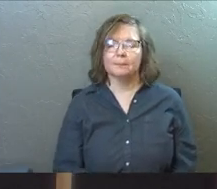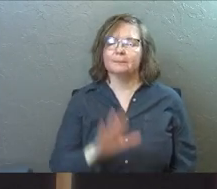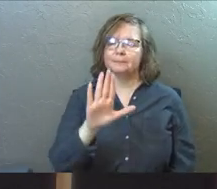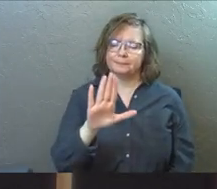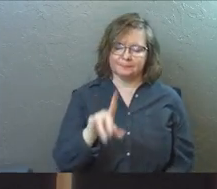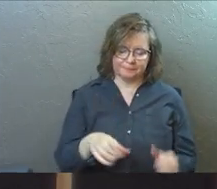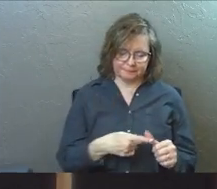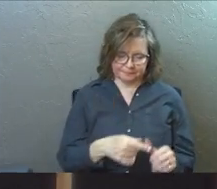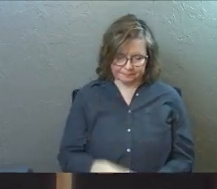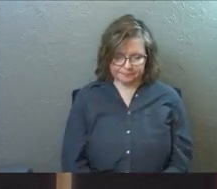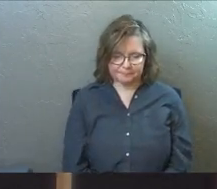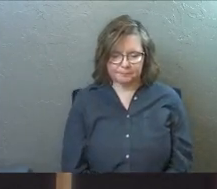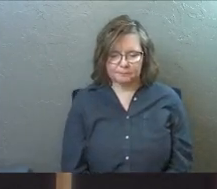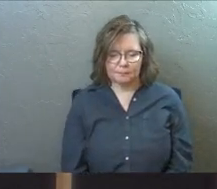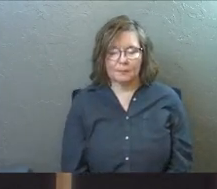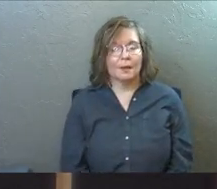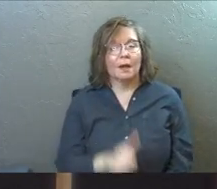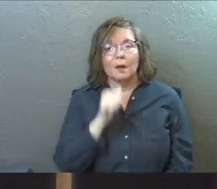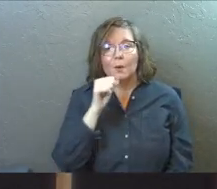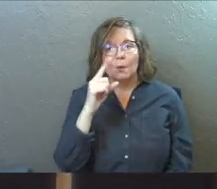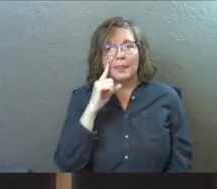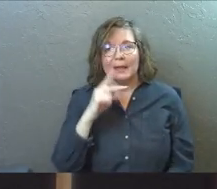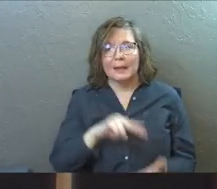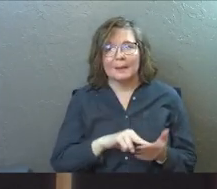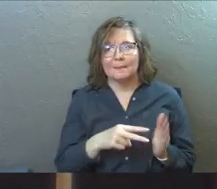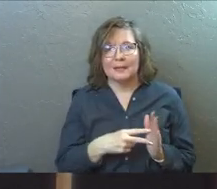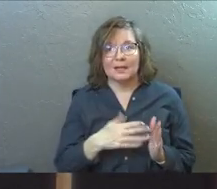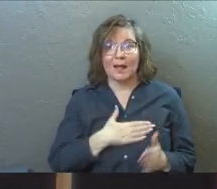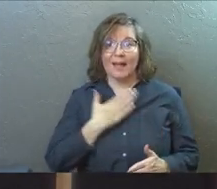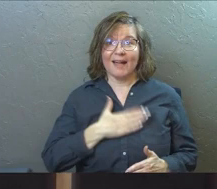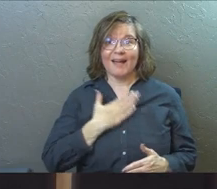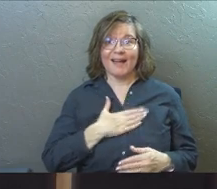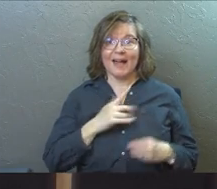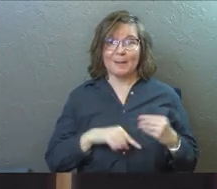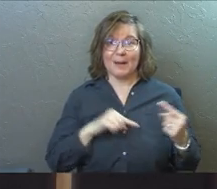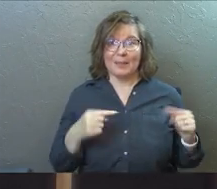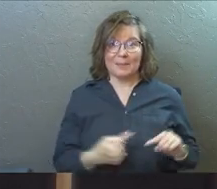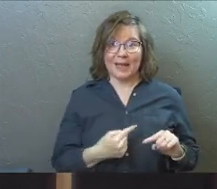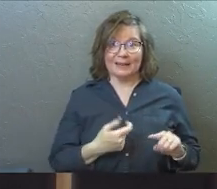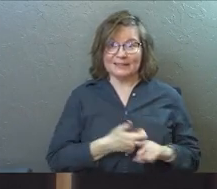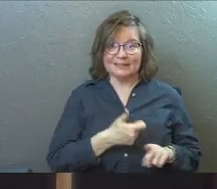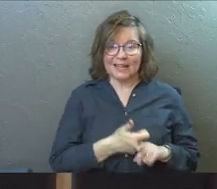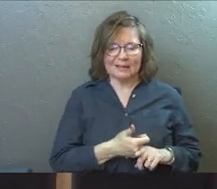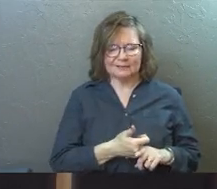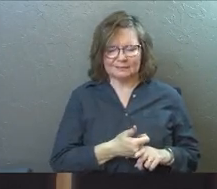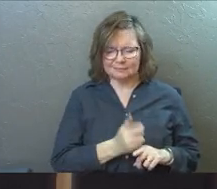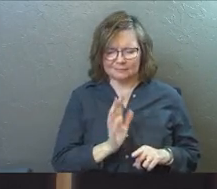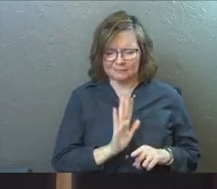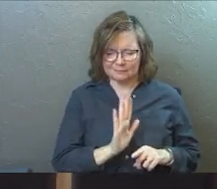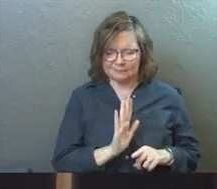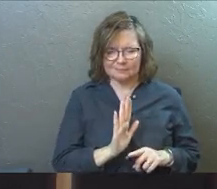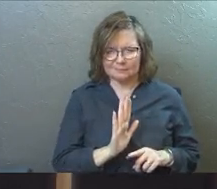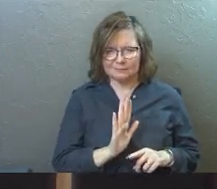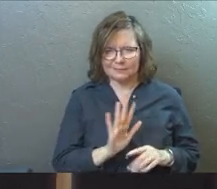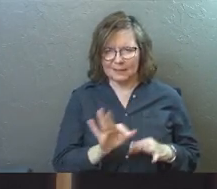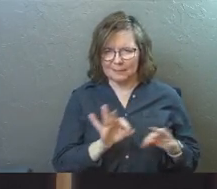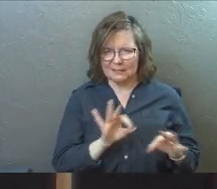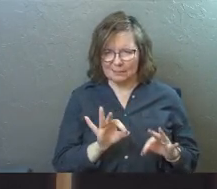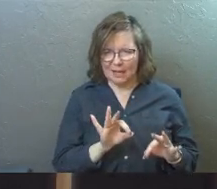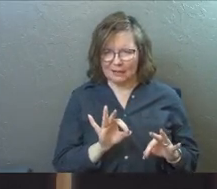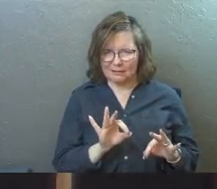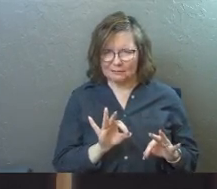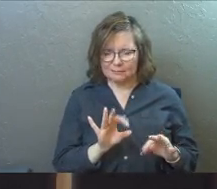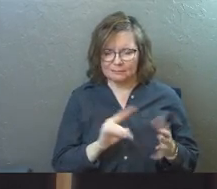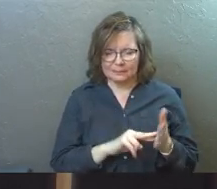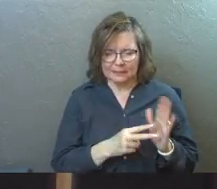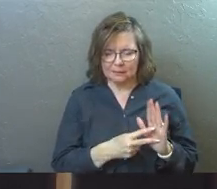Well, first off, I don't think it means that you're joyful about the pain. Can I just kind of explain this